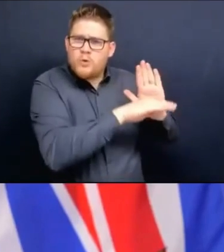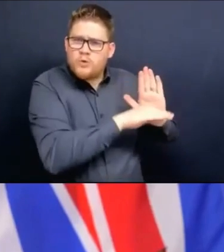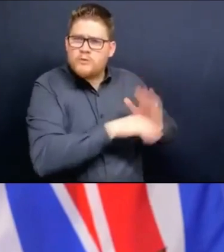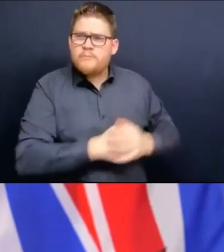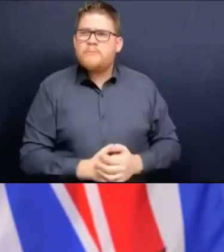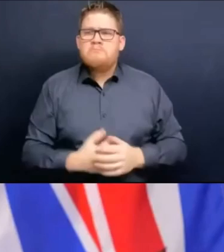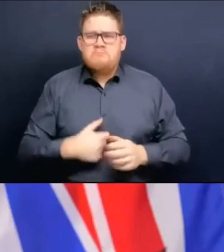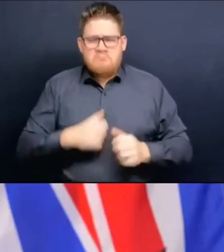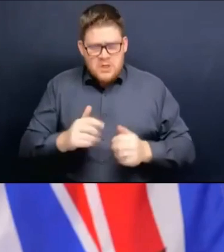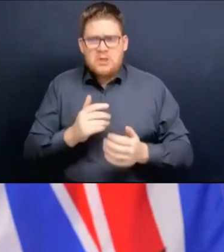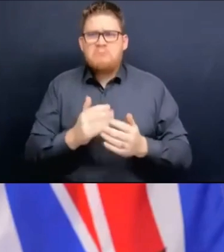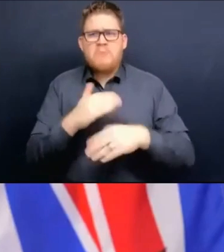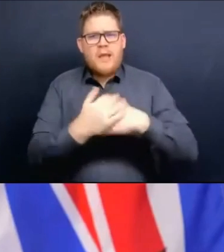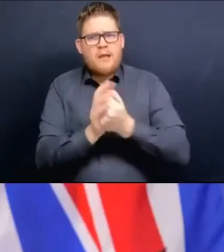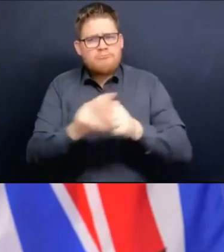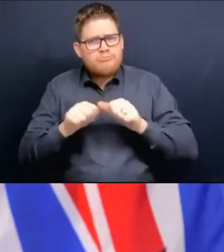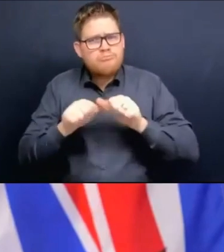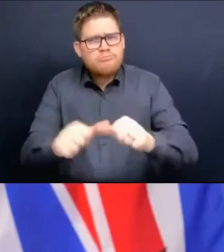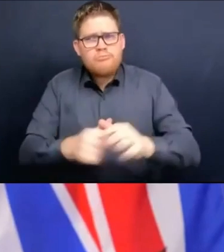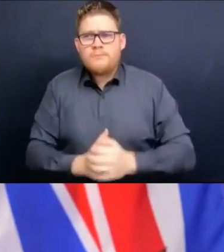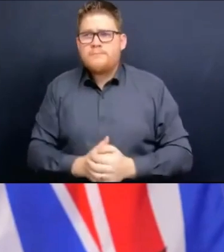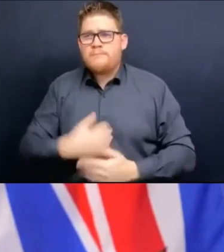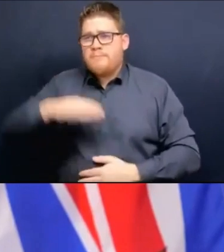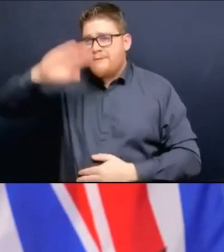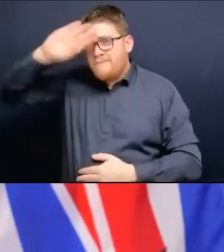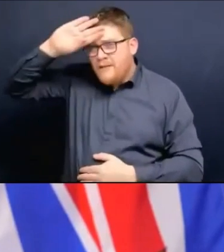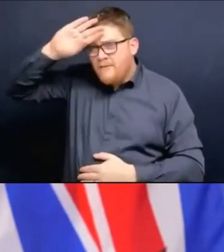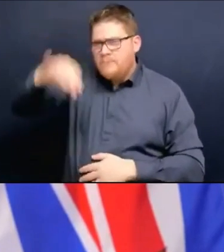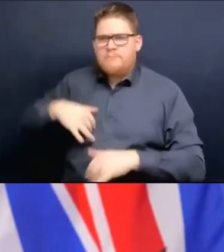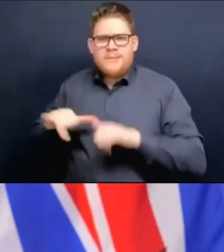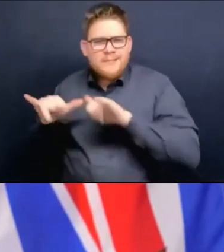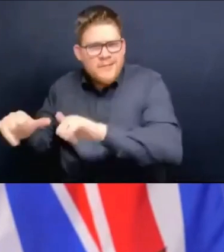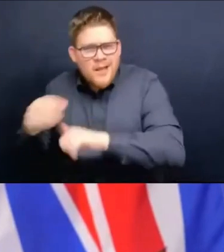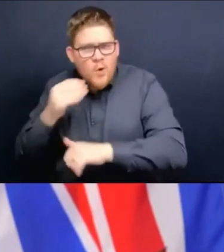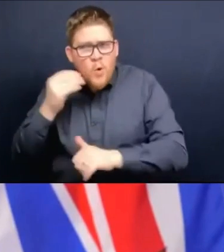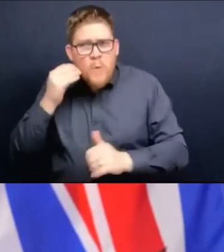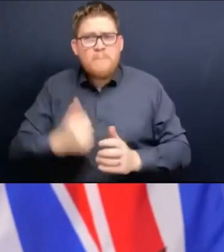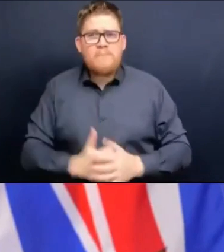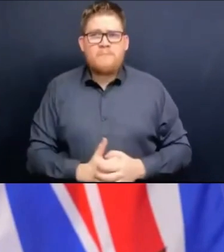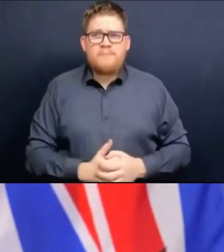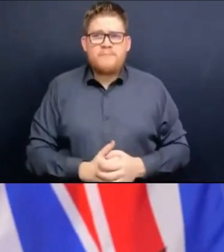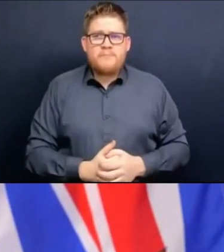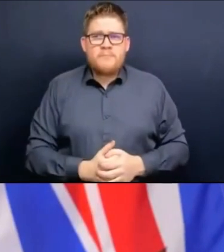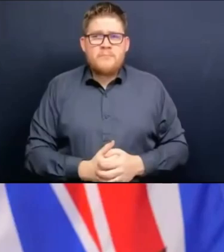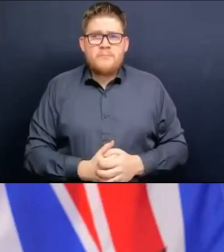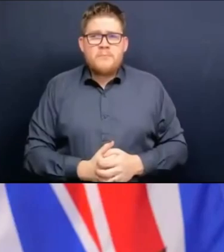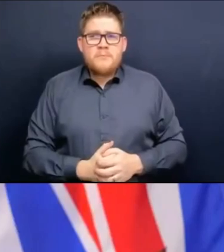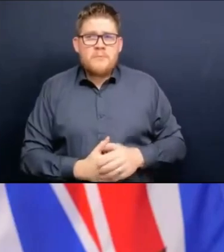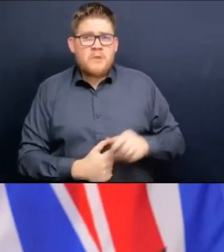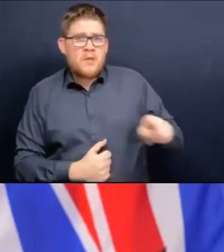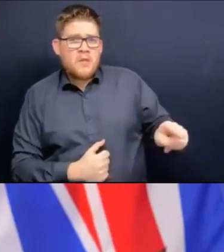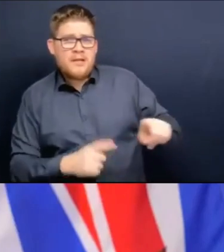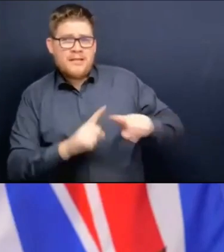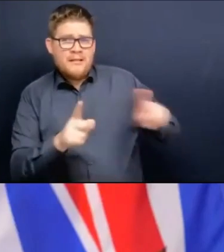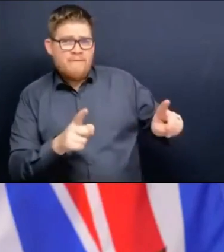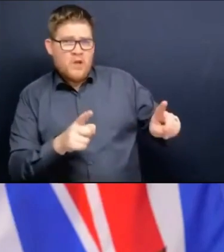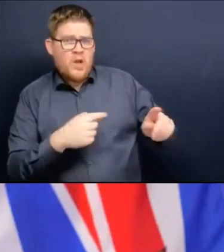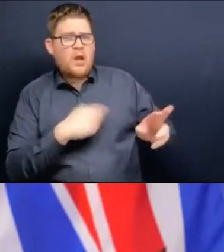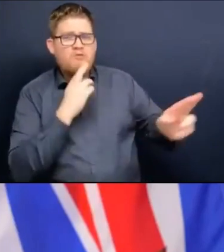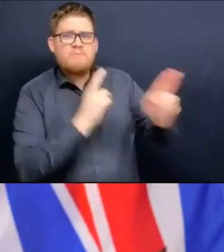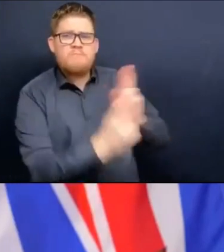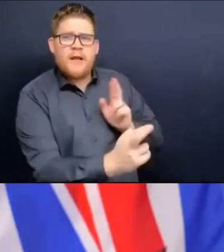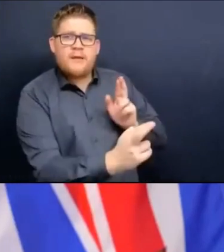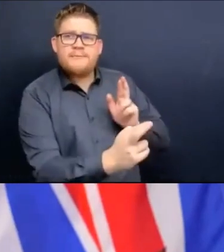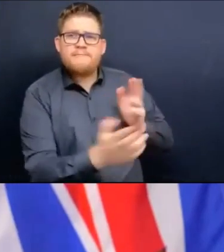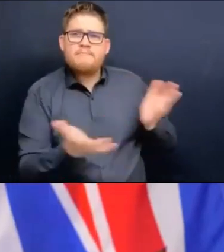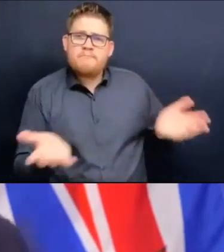stay at home when they're sick. And most importantly, they can respect other people's comfort levels. And the immunization card has a role to play in that. I don't know if you want